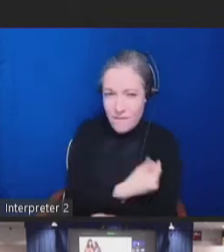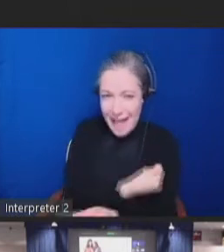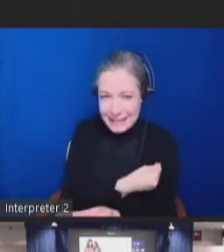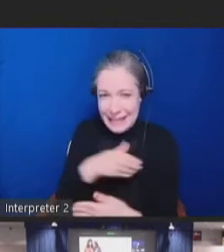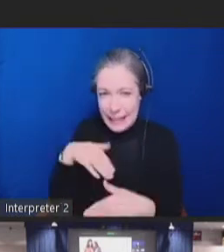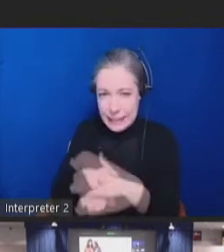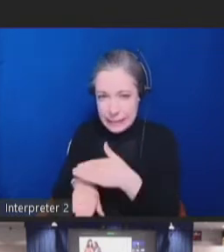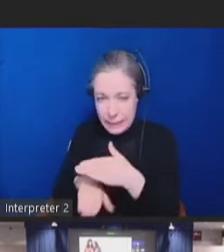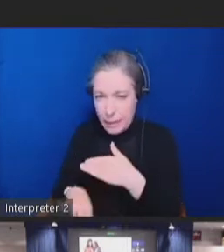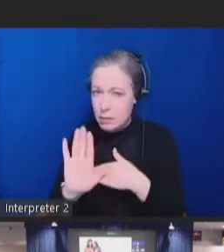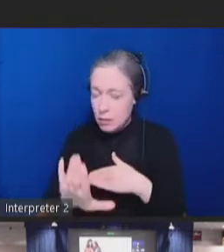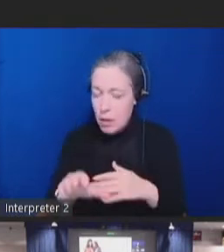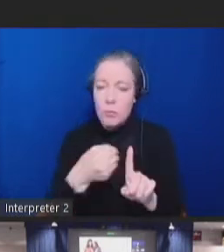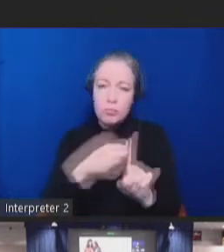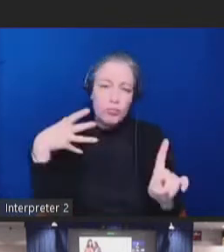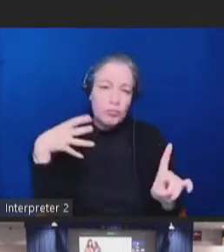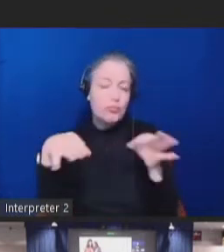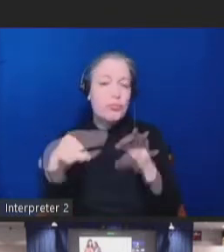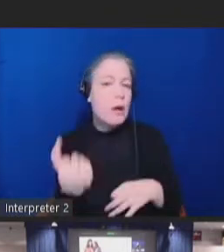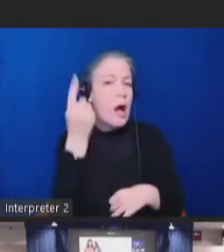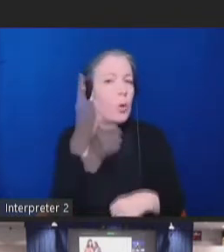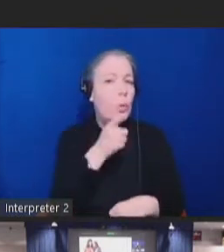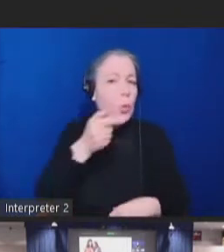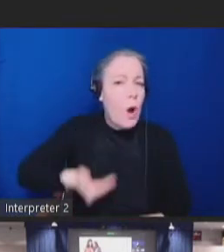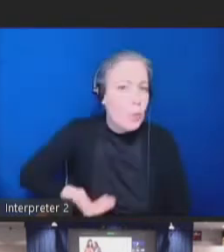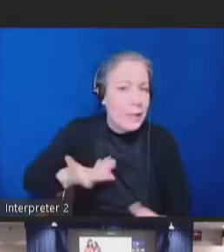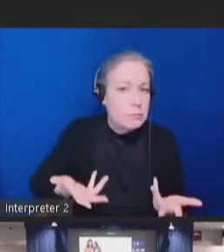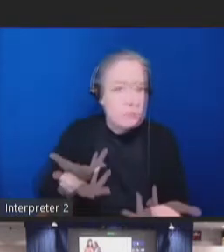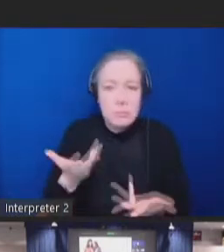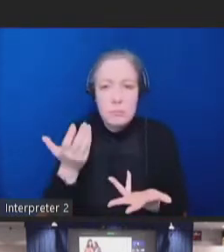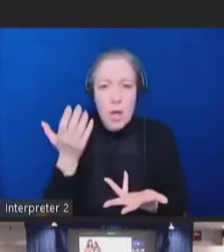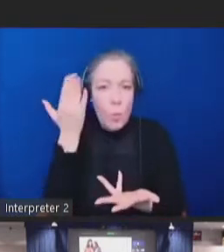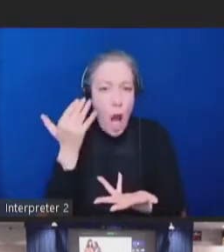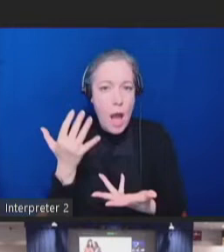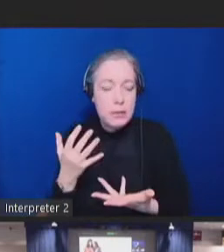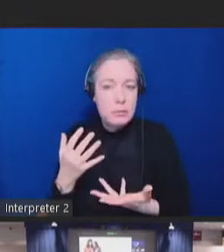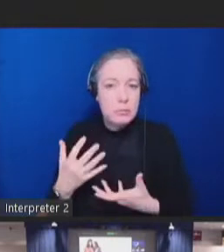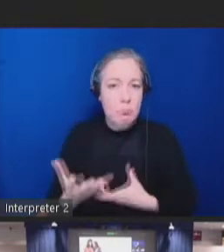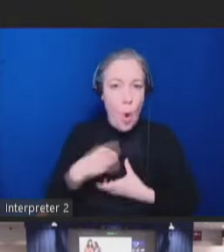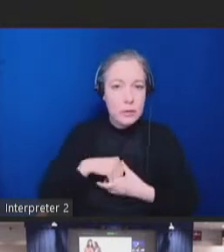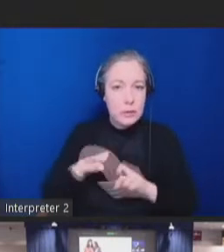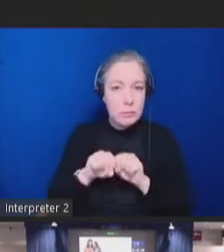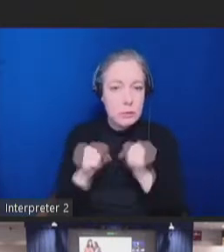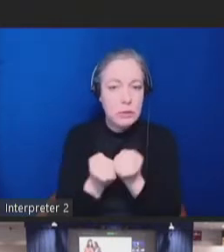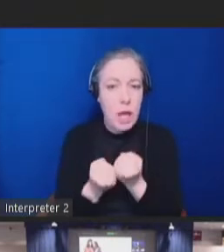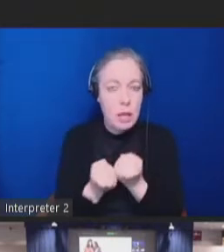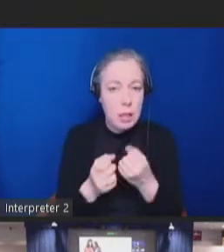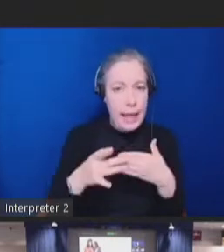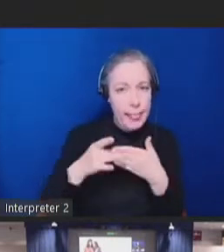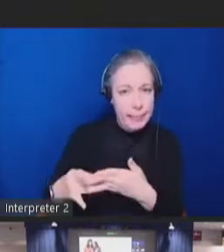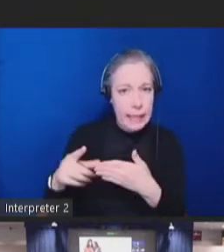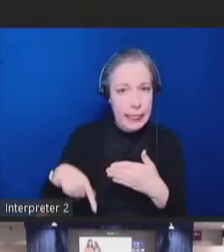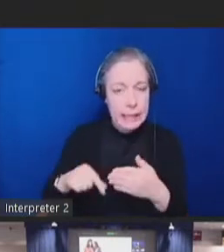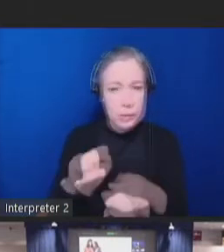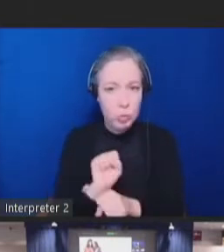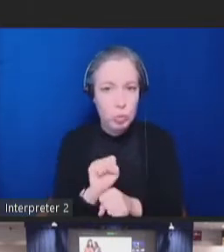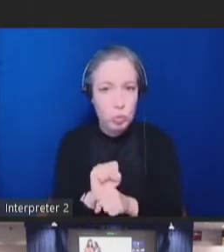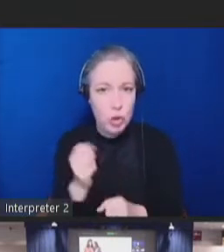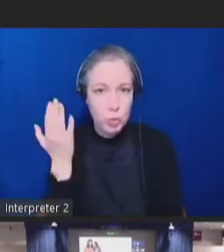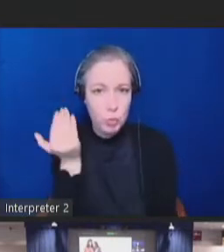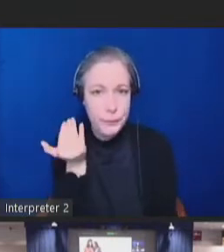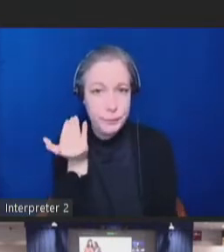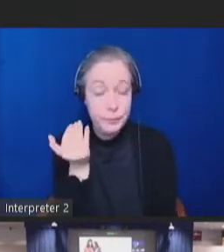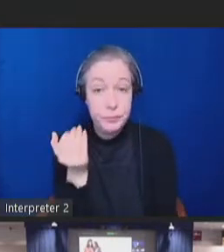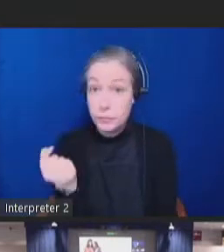important to have a good understanding of who we are and why the Autism Society is charting this type of work. The Autism